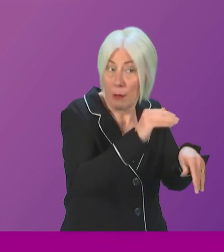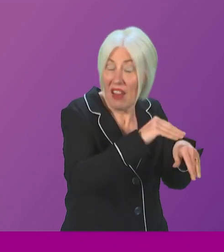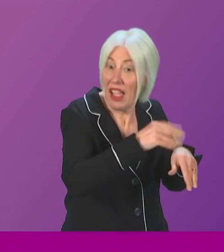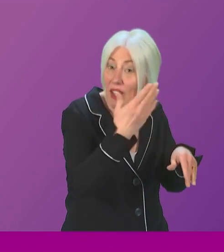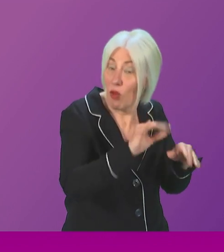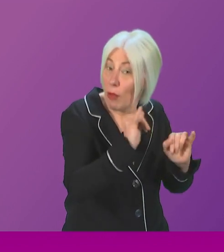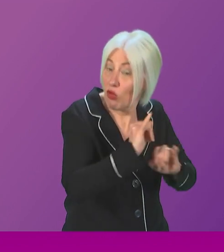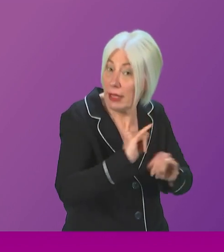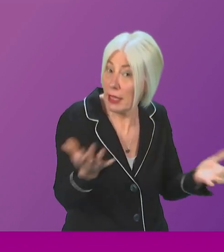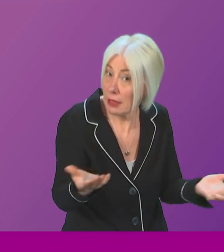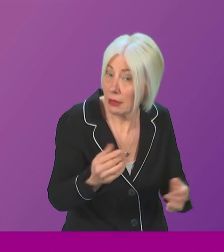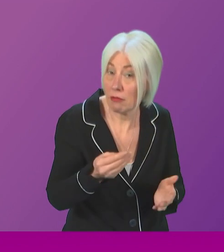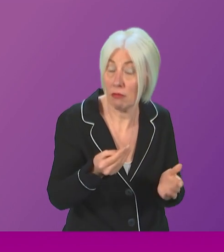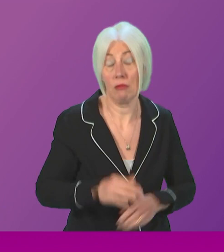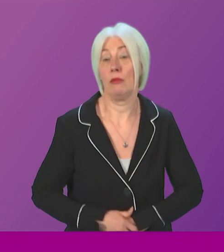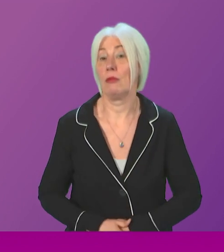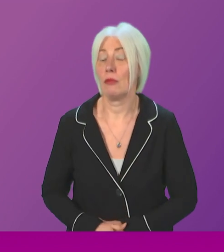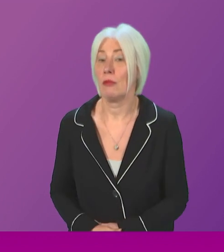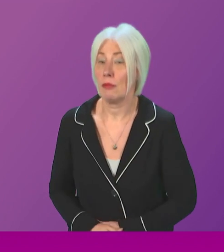by this crisis? The first minister.